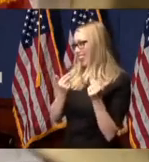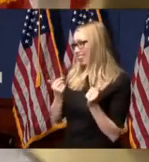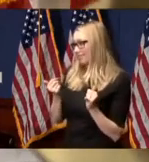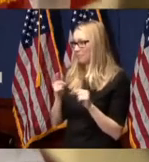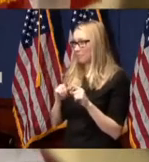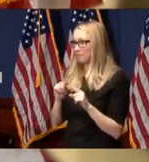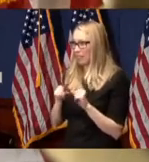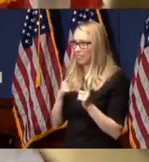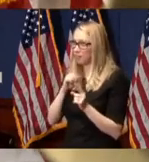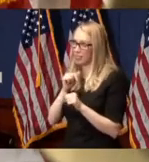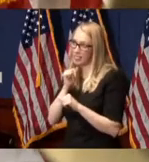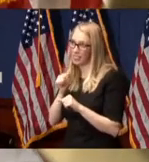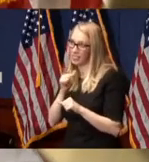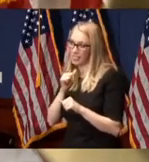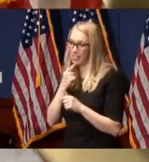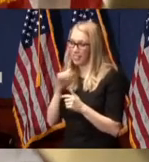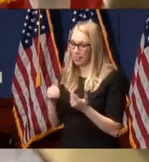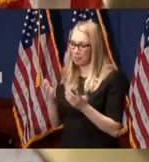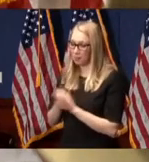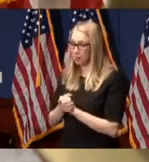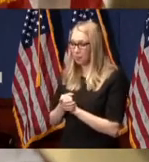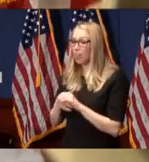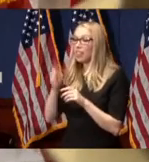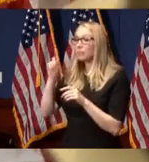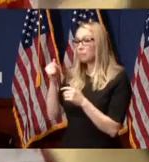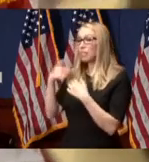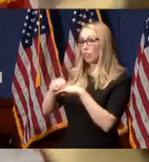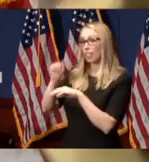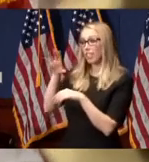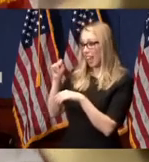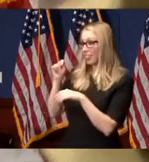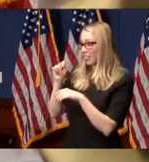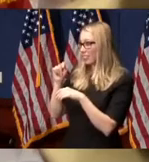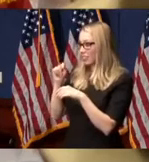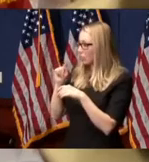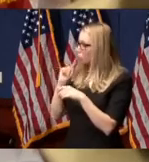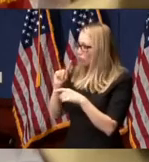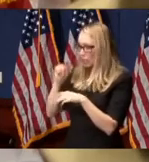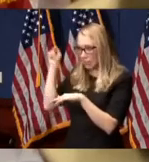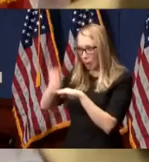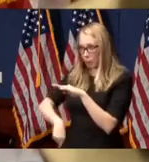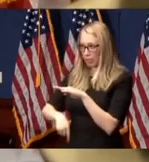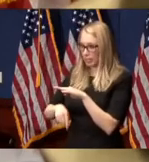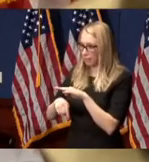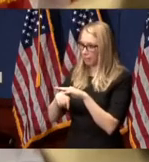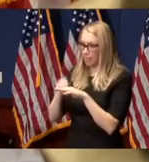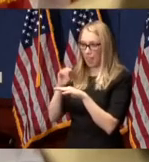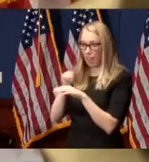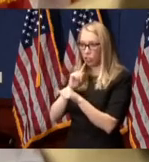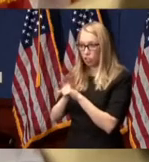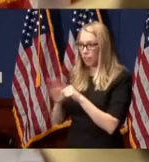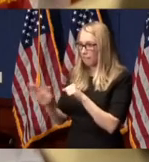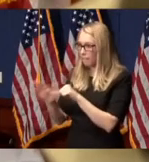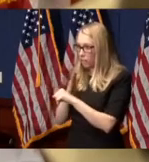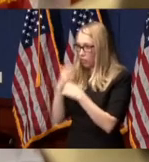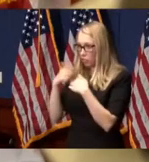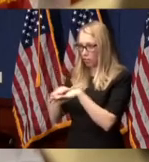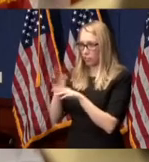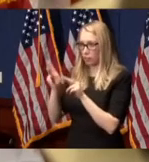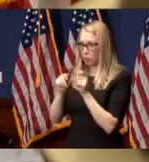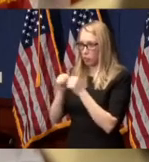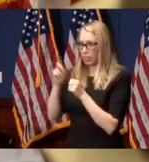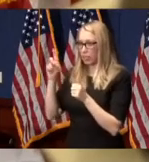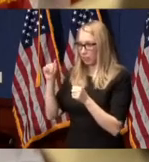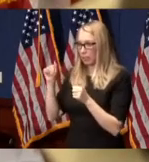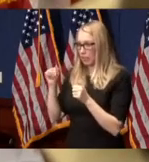Maybe I didn't say that. The Disability Integration Act is comprehensive, and it assures full integration of